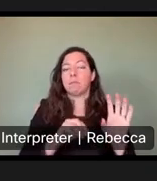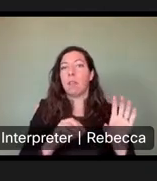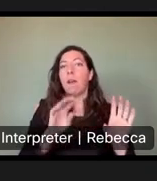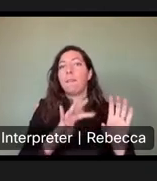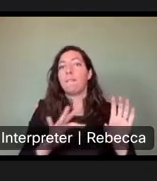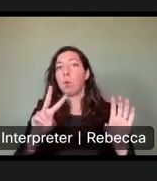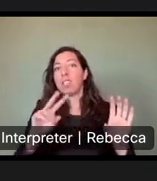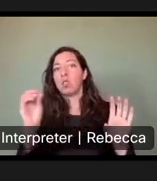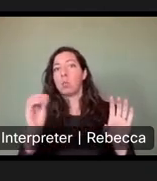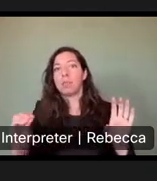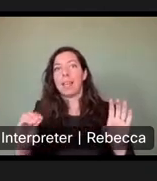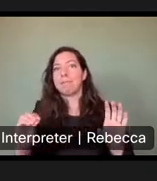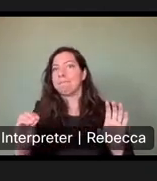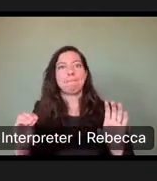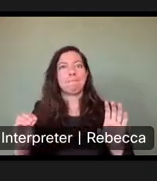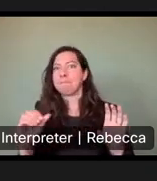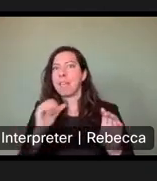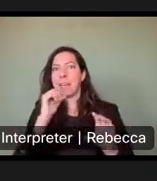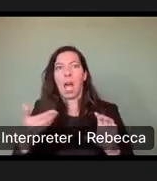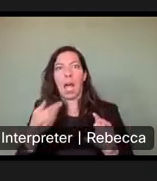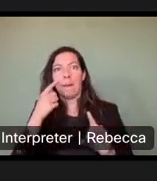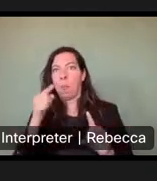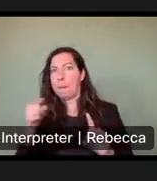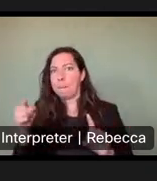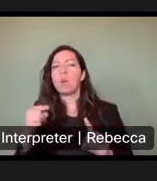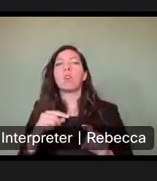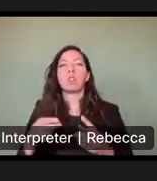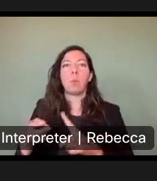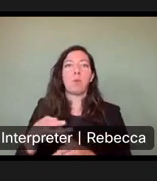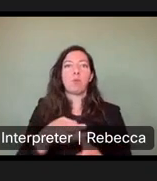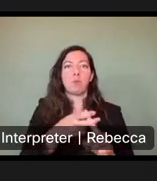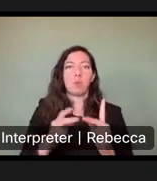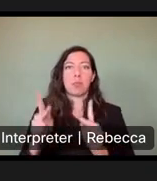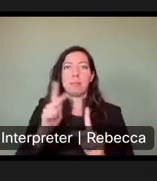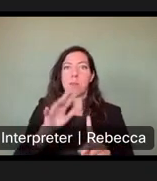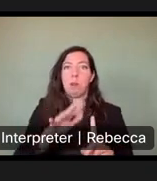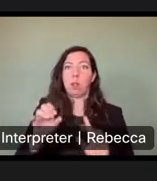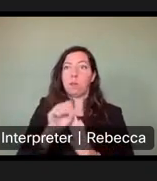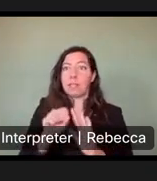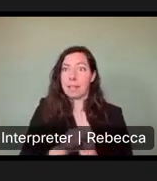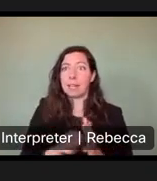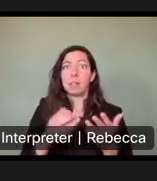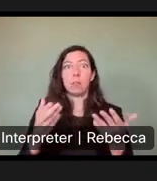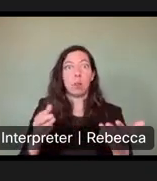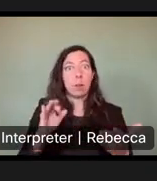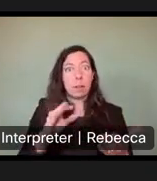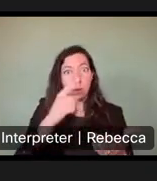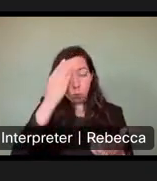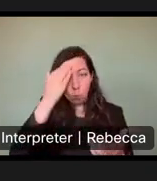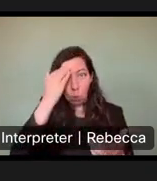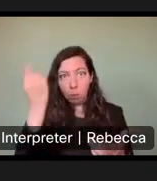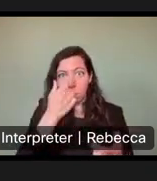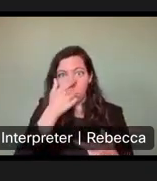We are actively recruiting around the state. Um, I'd like to ask all of you if there's anyone, you know, who's interested in working for New Mexico state parks.